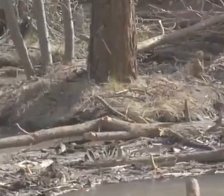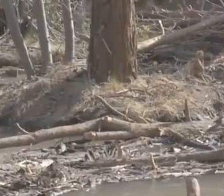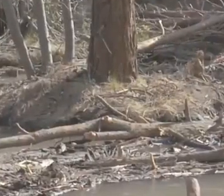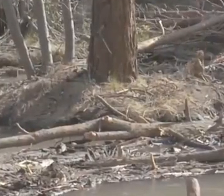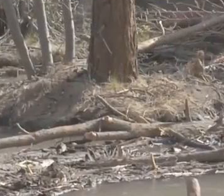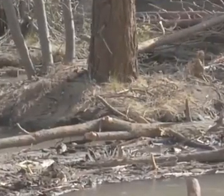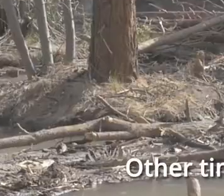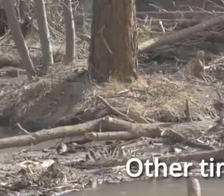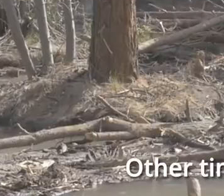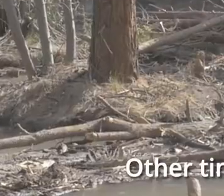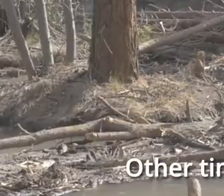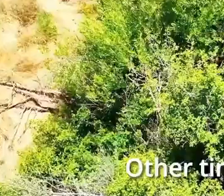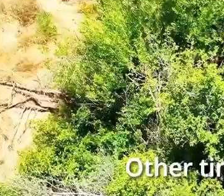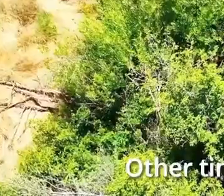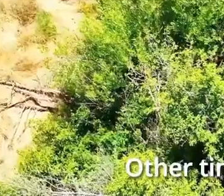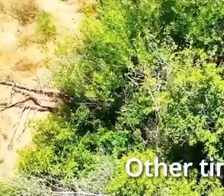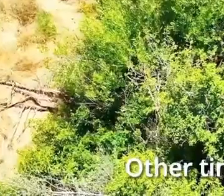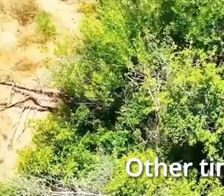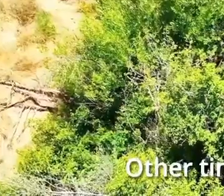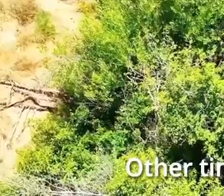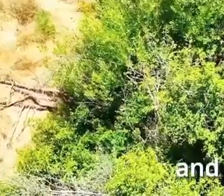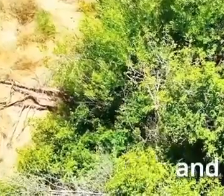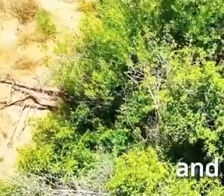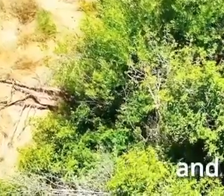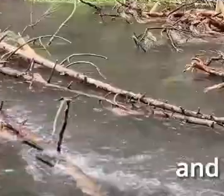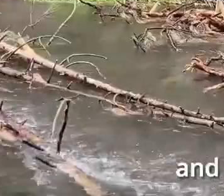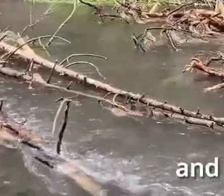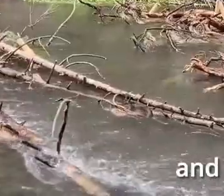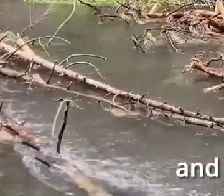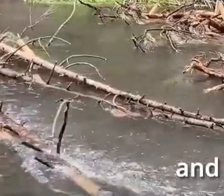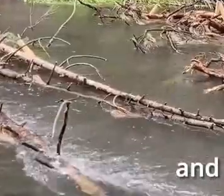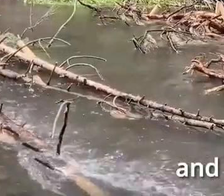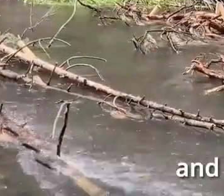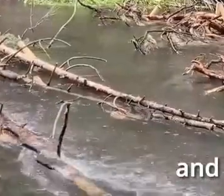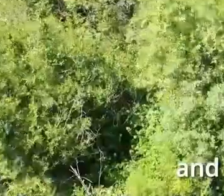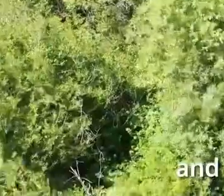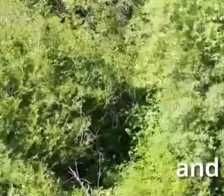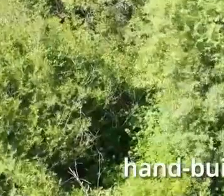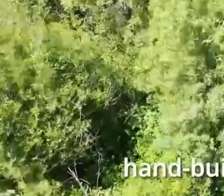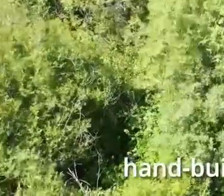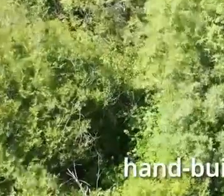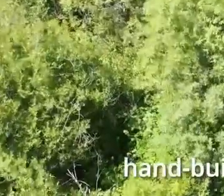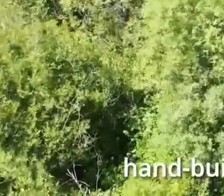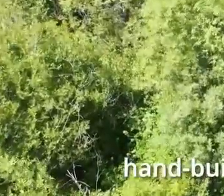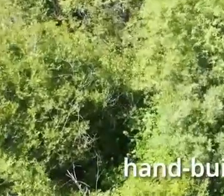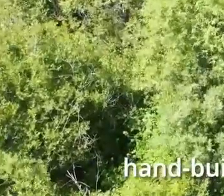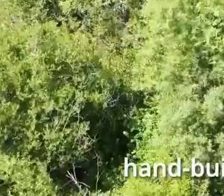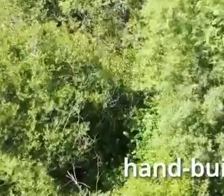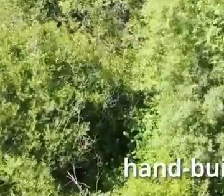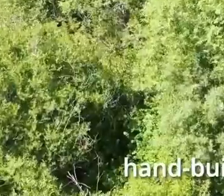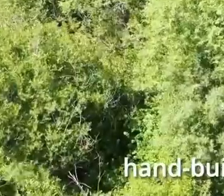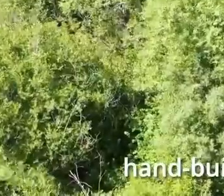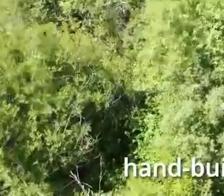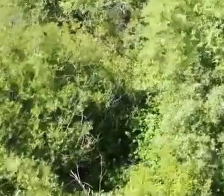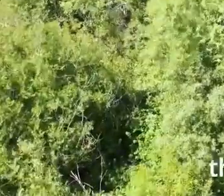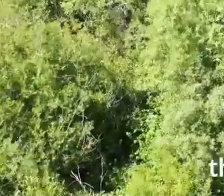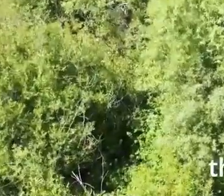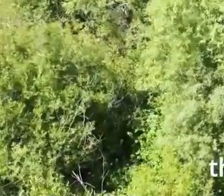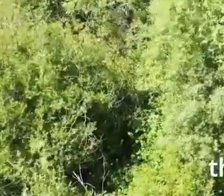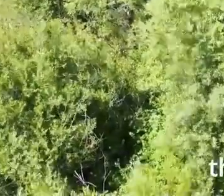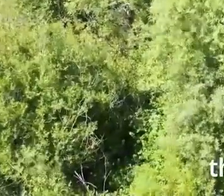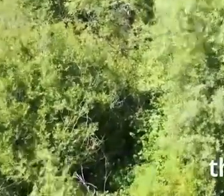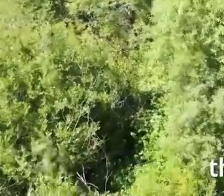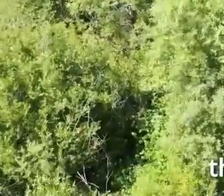features. Other times we take a lighter approach and follow the beaver's lead by hand-building many dam-like structures